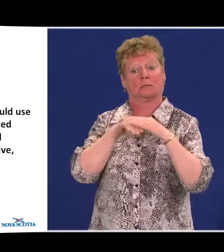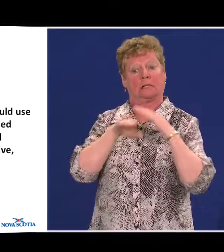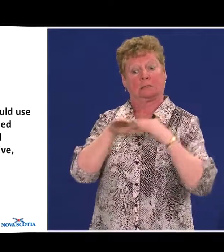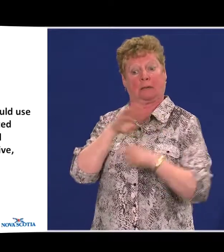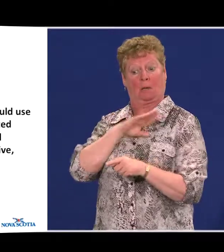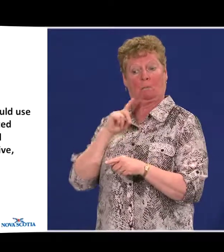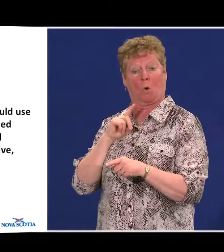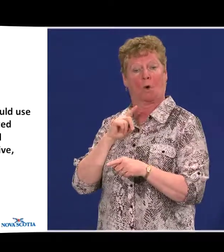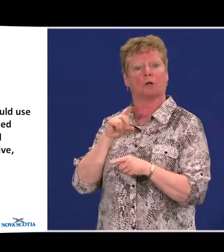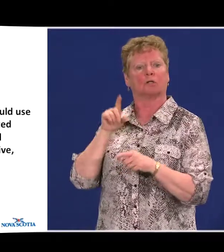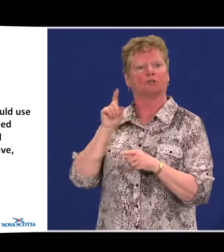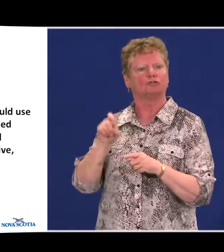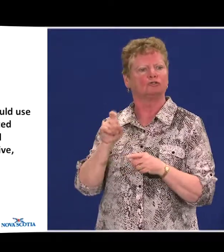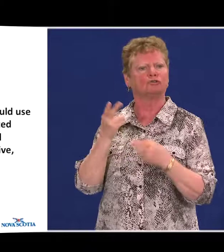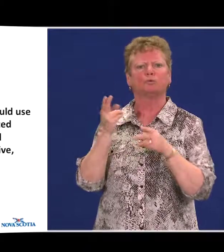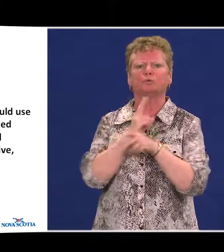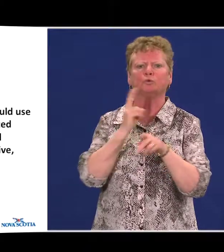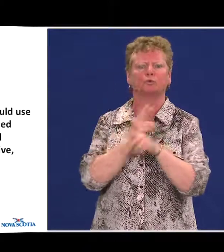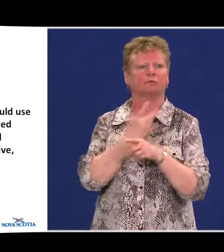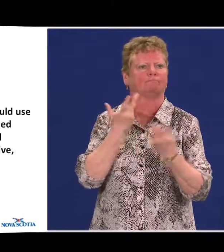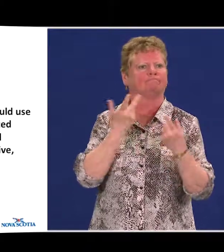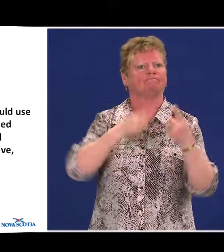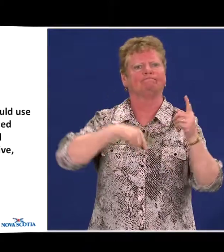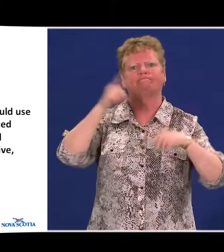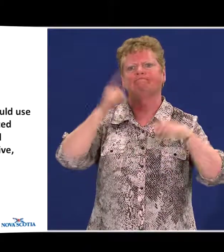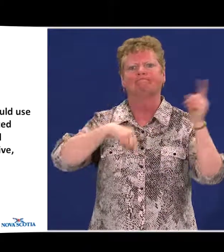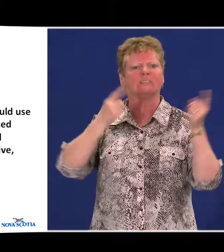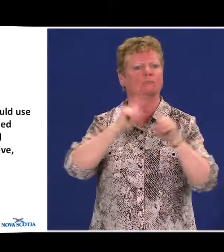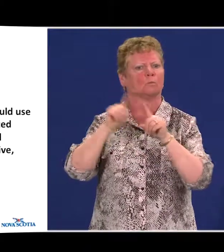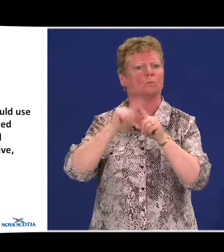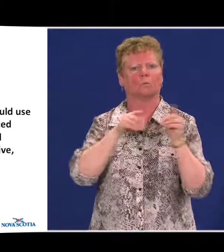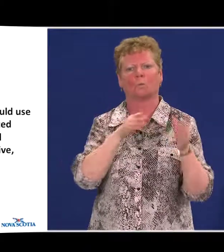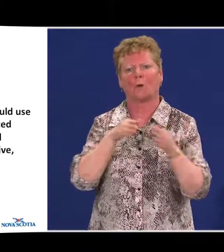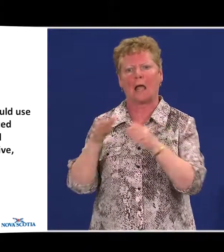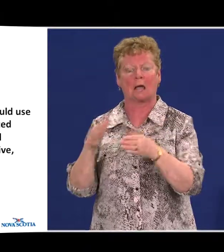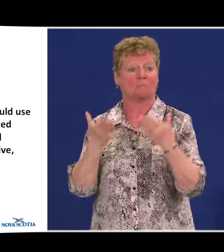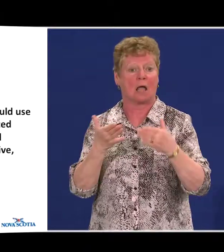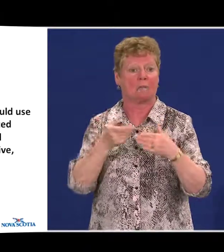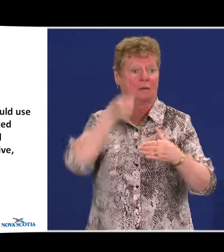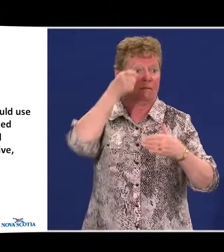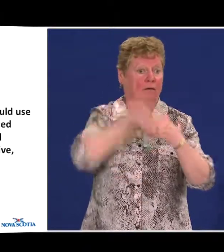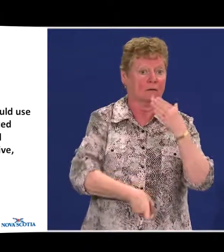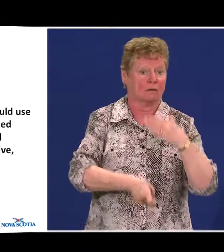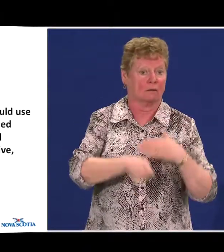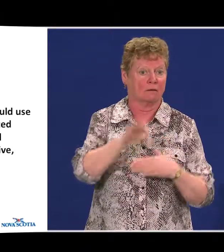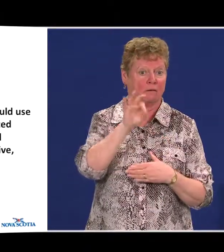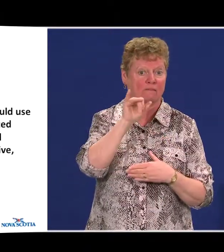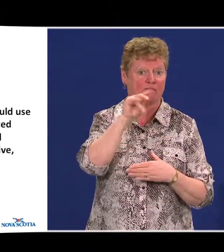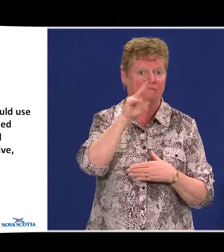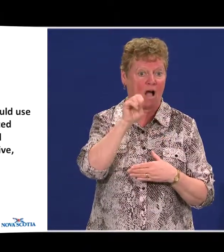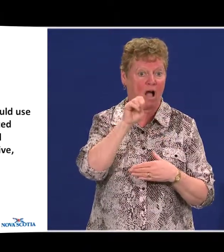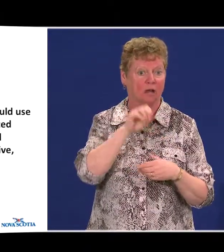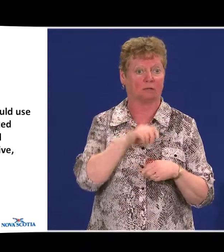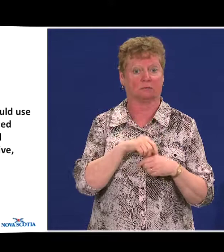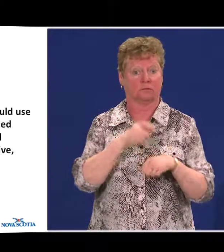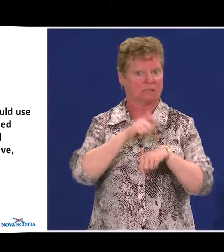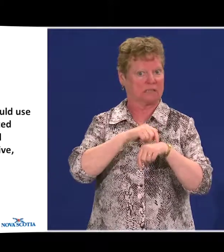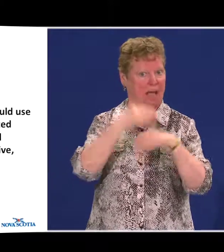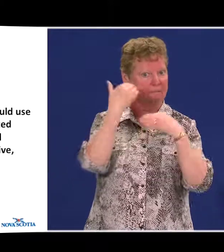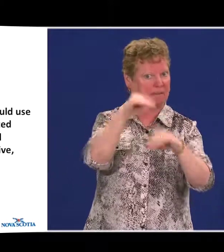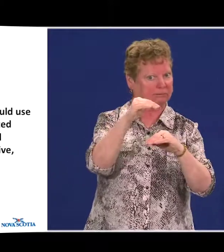Board should use a variety of means including fines, time-limited variances,